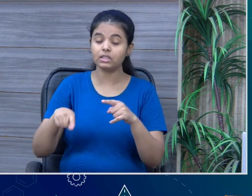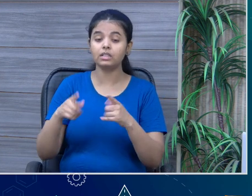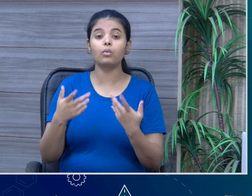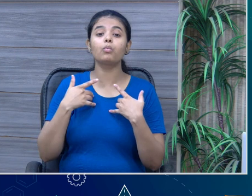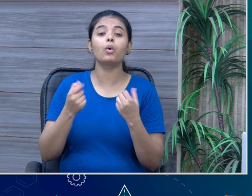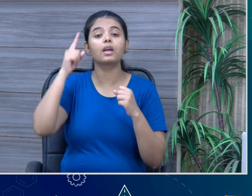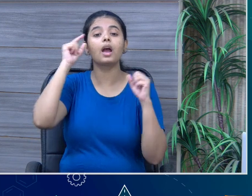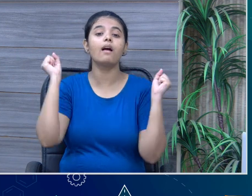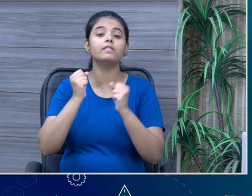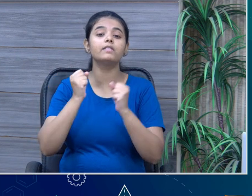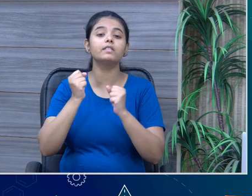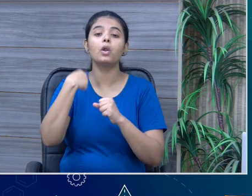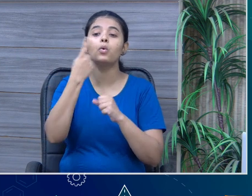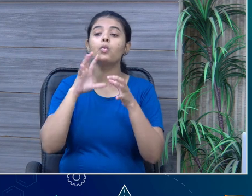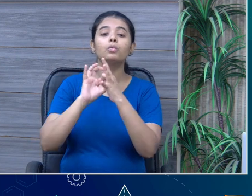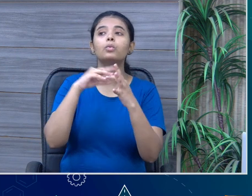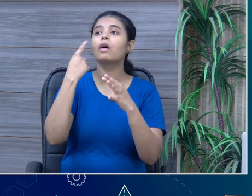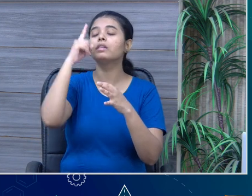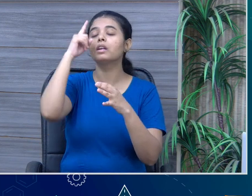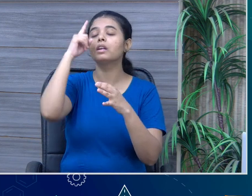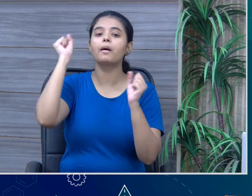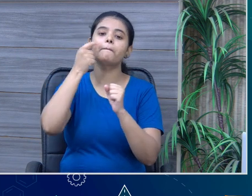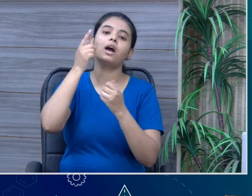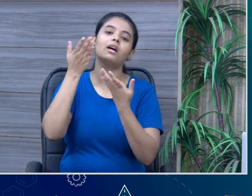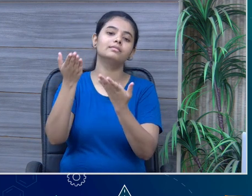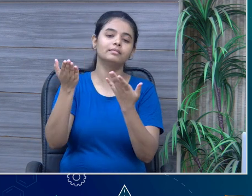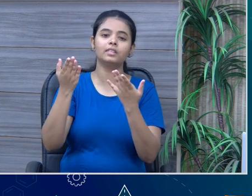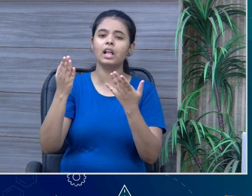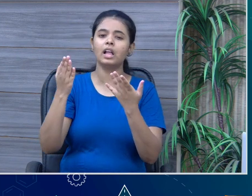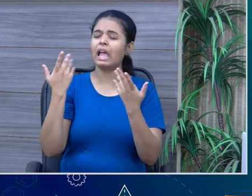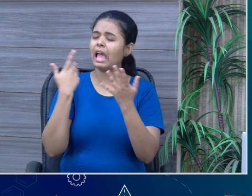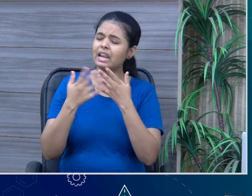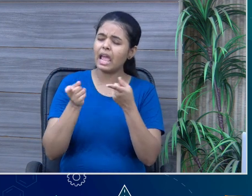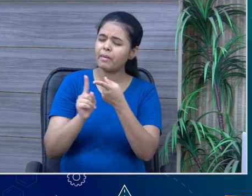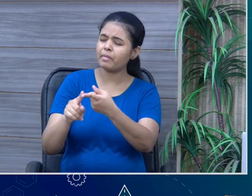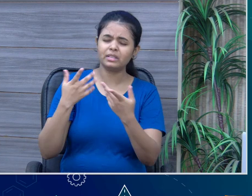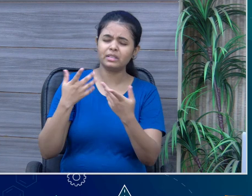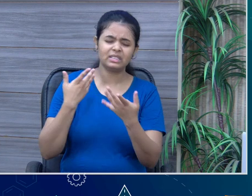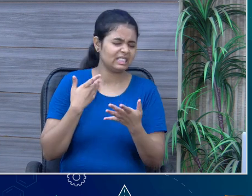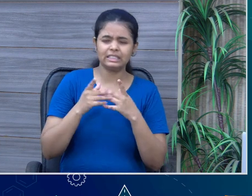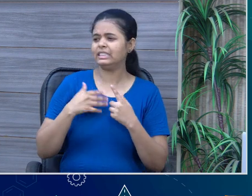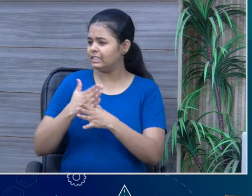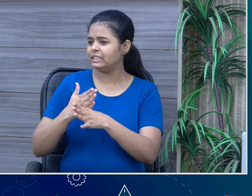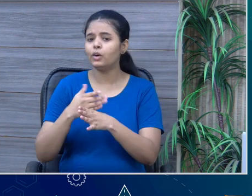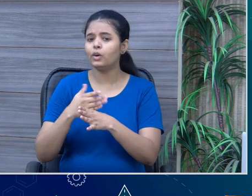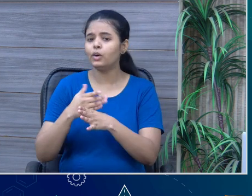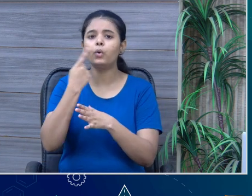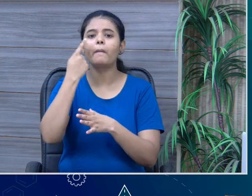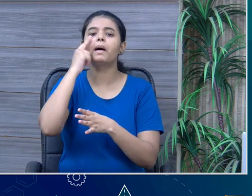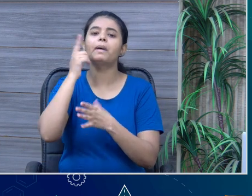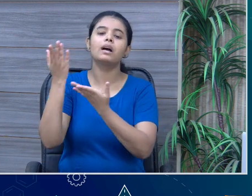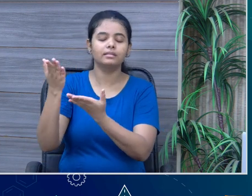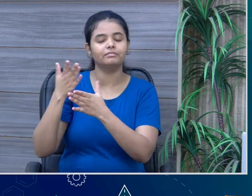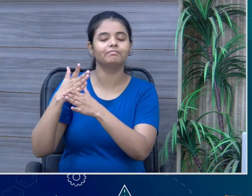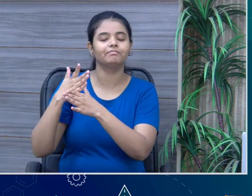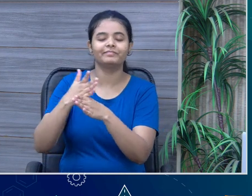zone for the mothers. Like, whatever they bring, they are the first one to share it with their parents. The little ones, definitely they go and